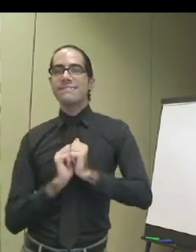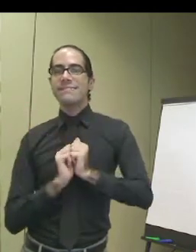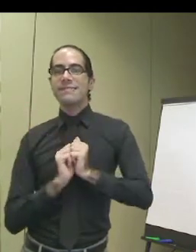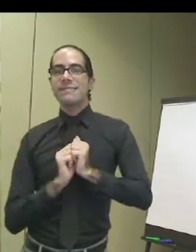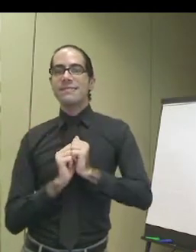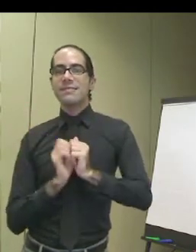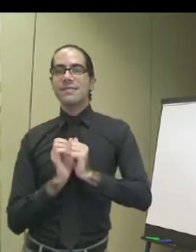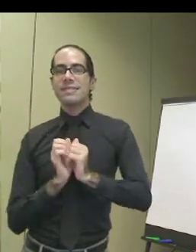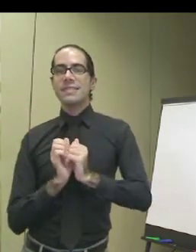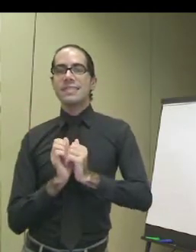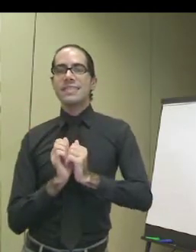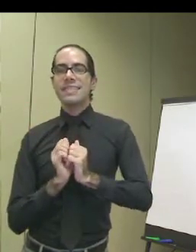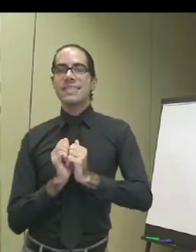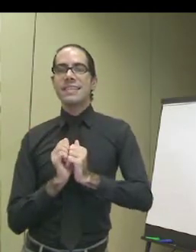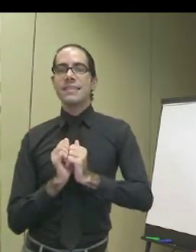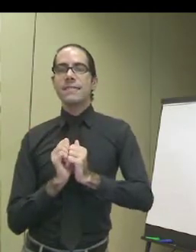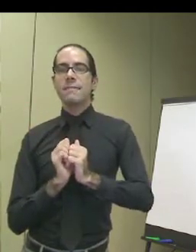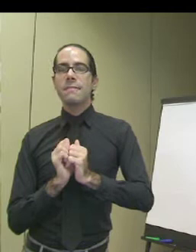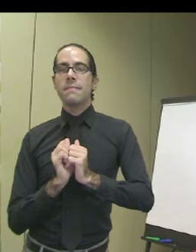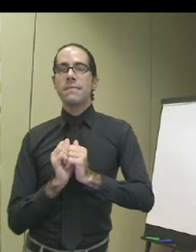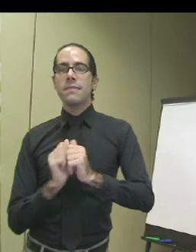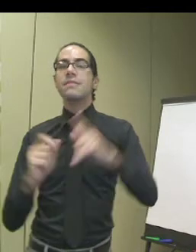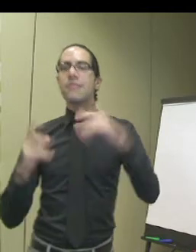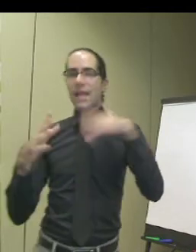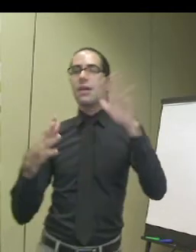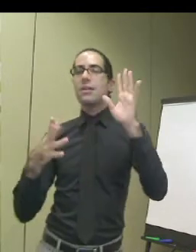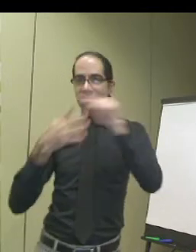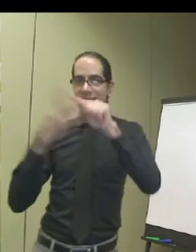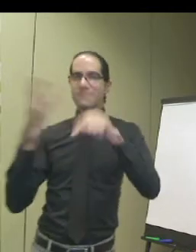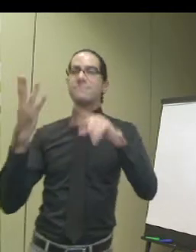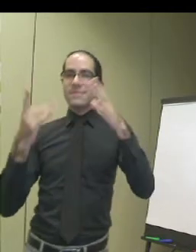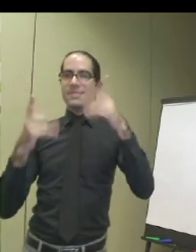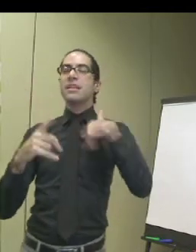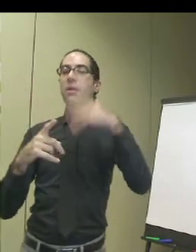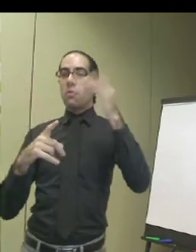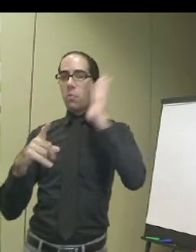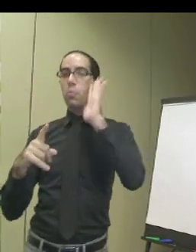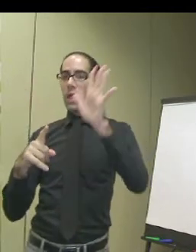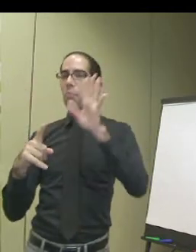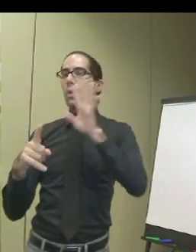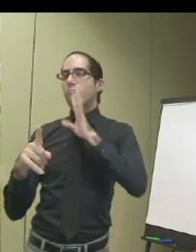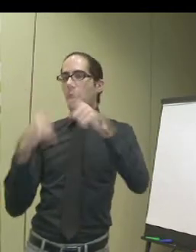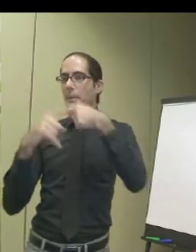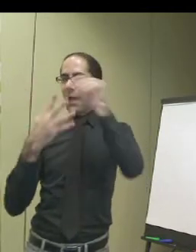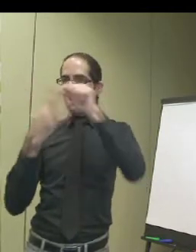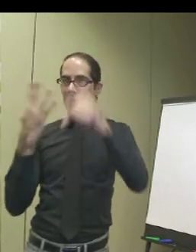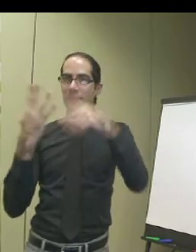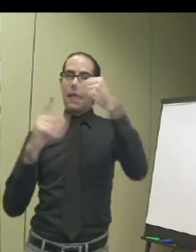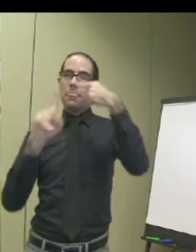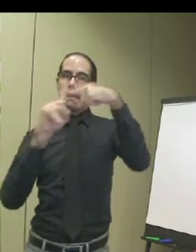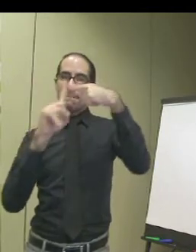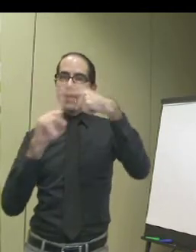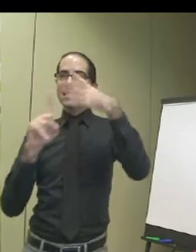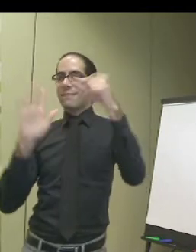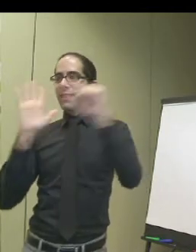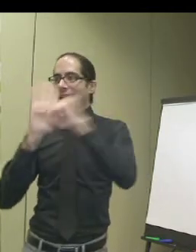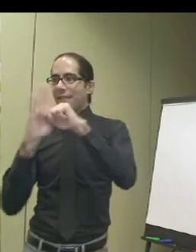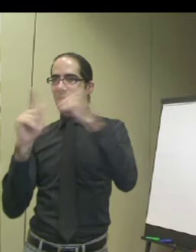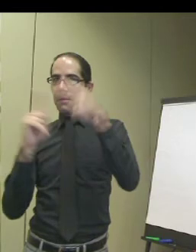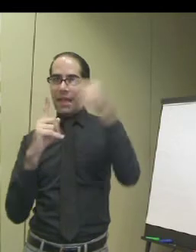And I've, we have provided accessibility for deaf people with these four points.